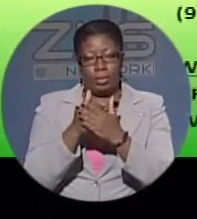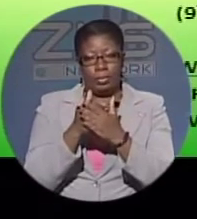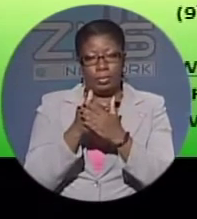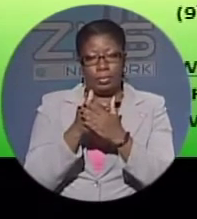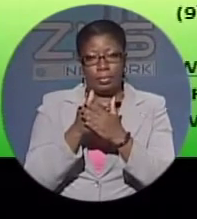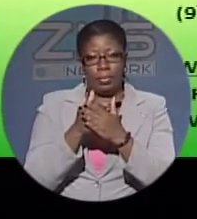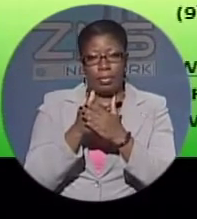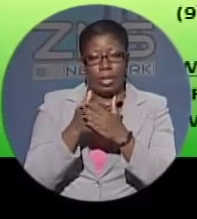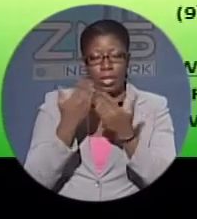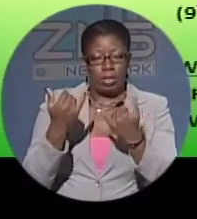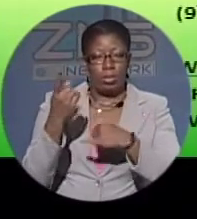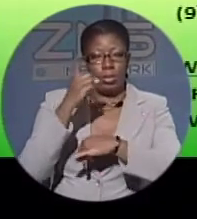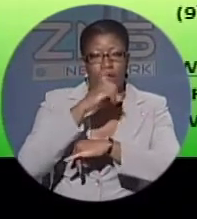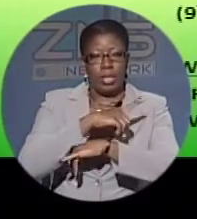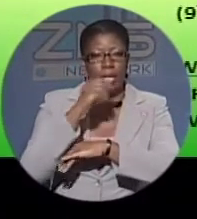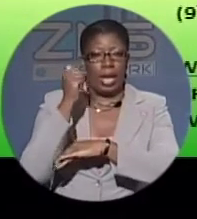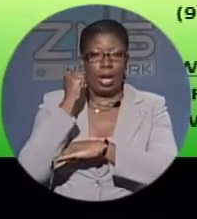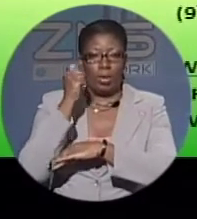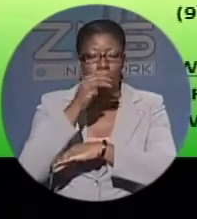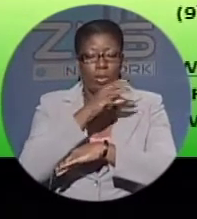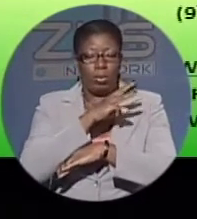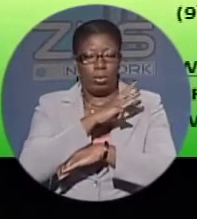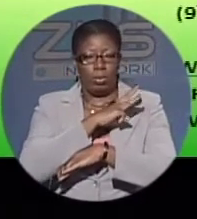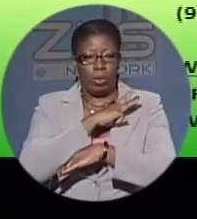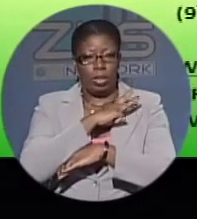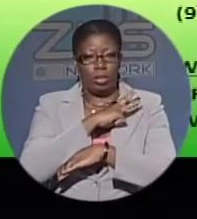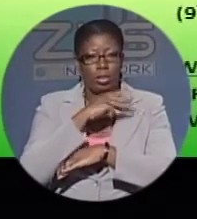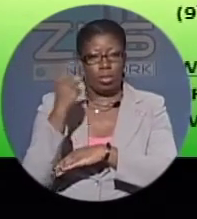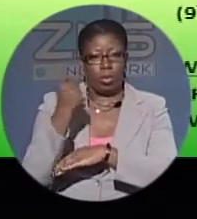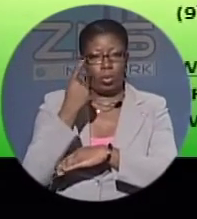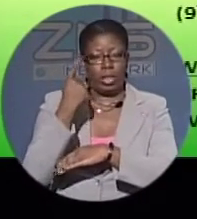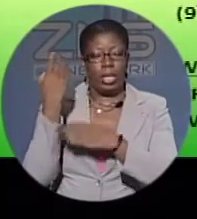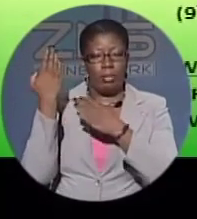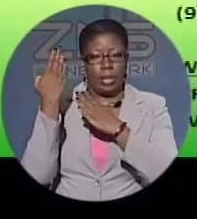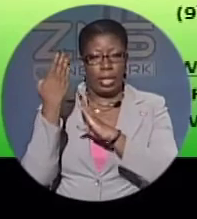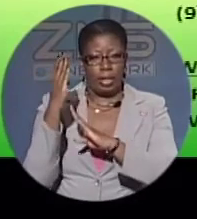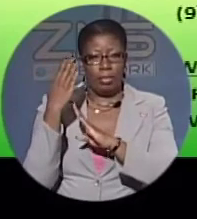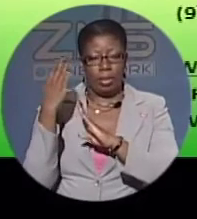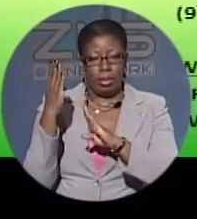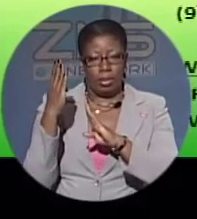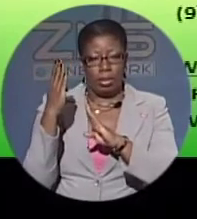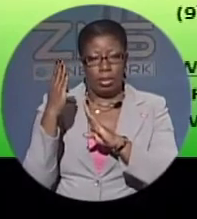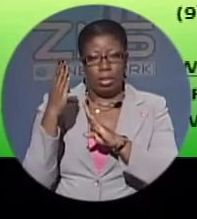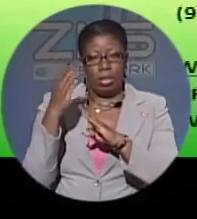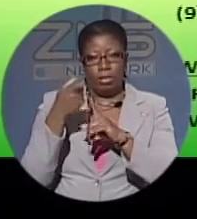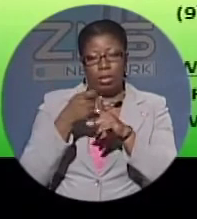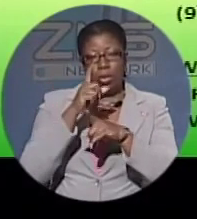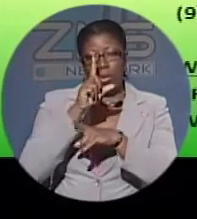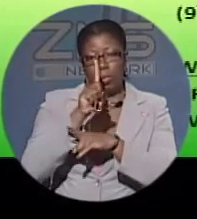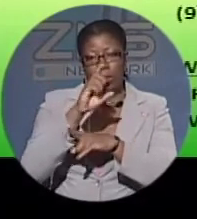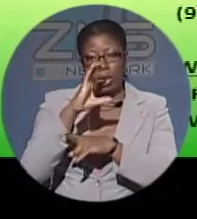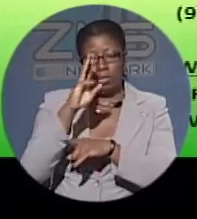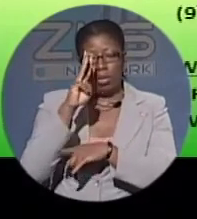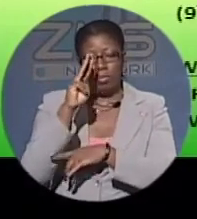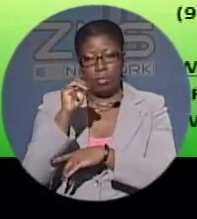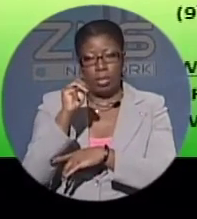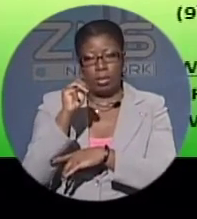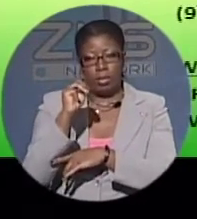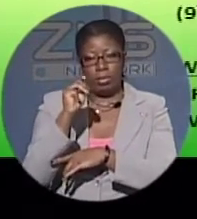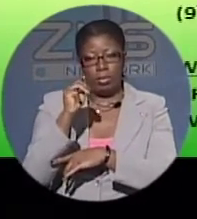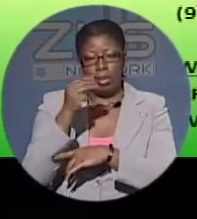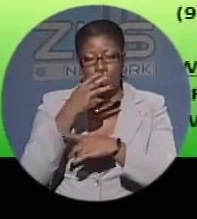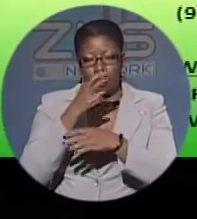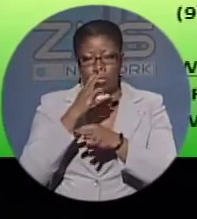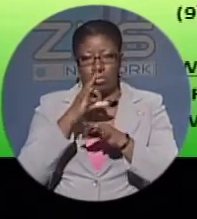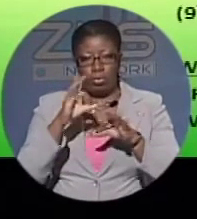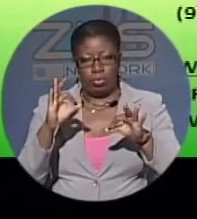As for today, Arielle Weiss, she was the lone Bahamian in the pool in the prelims of the women's 100-meter freestyle. Swimming in heat